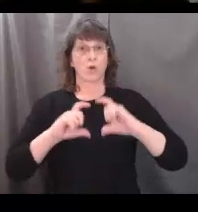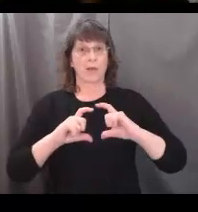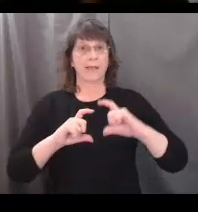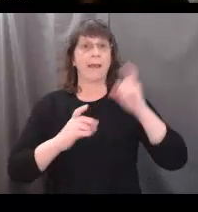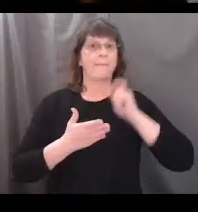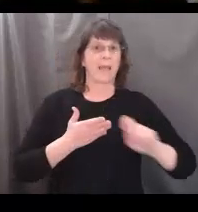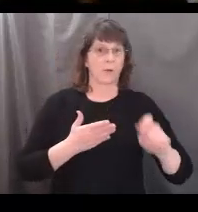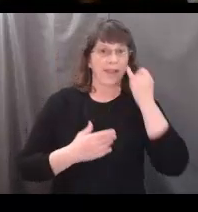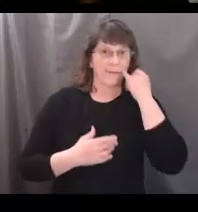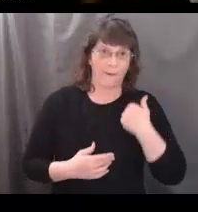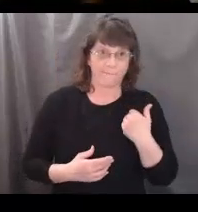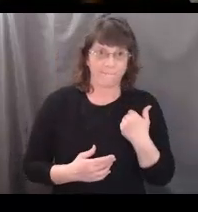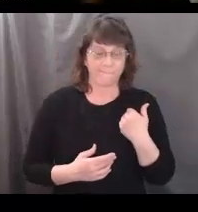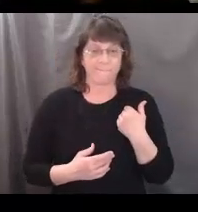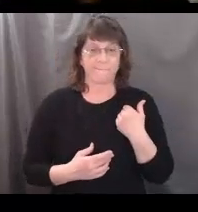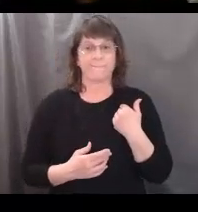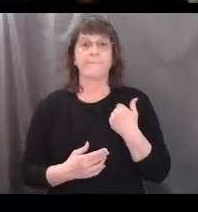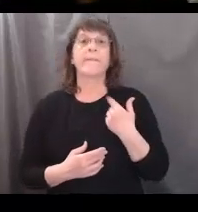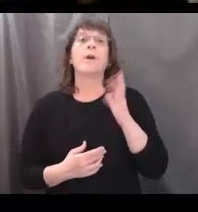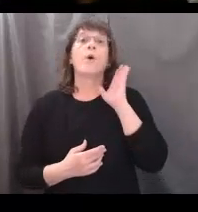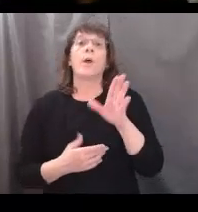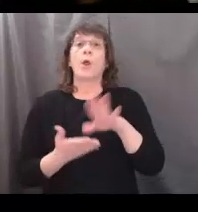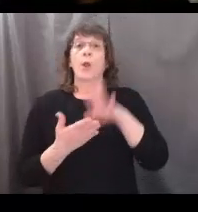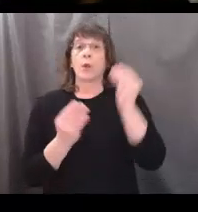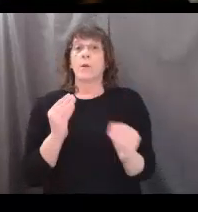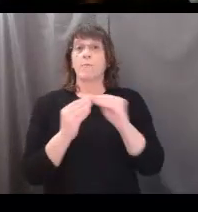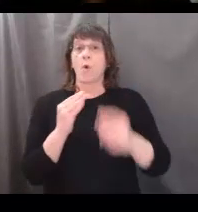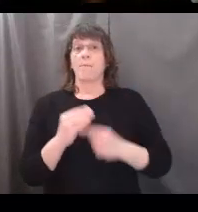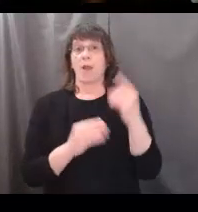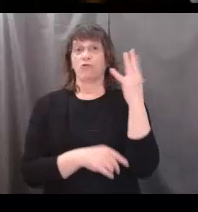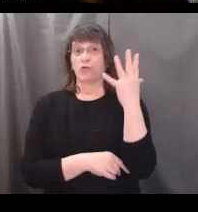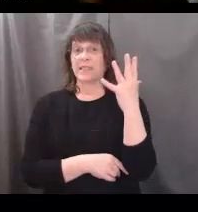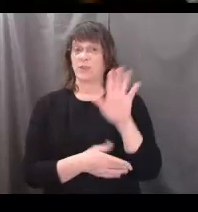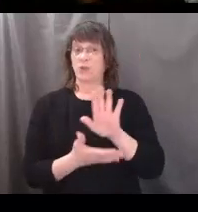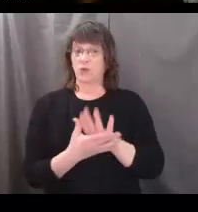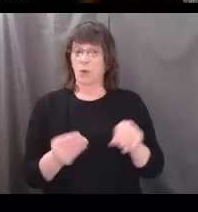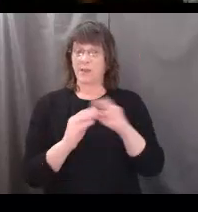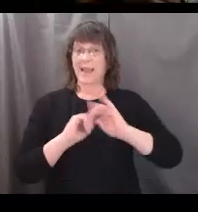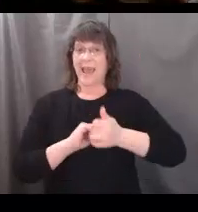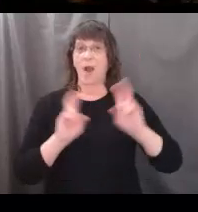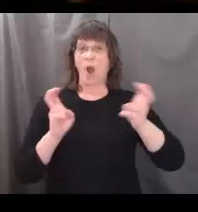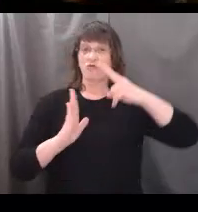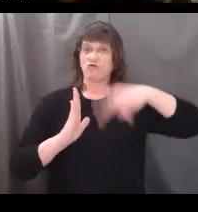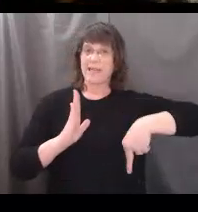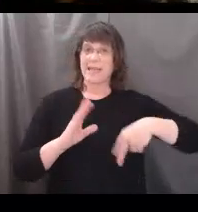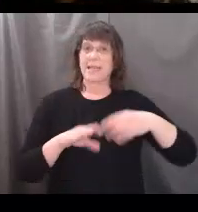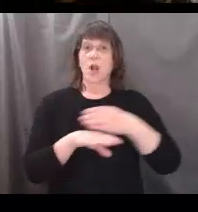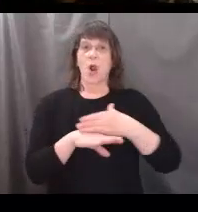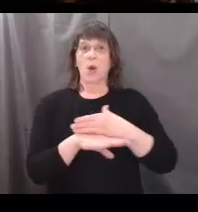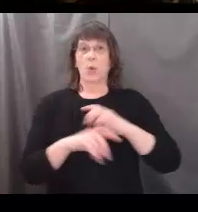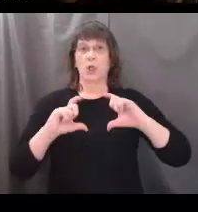pencil, if you have them. We are going to learn more about our trees' stories by reading our wood cookies.